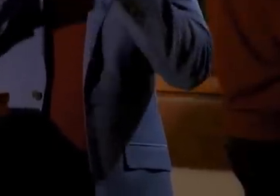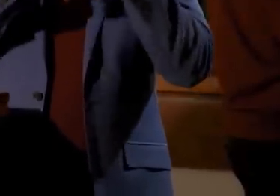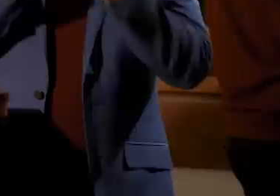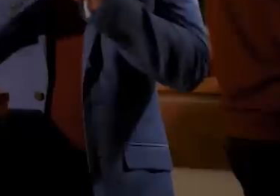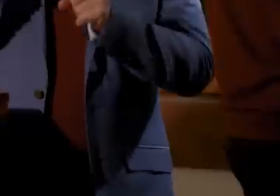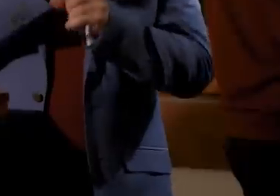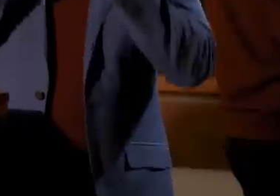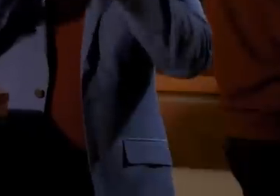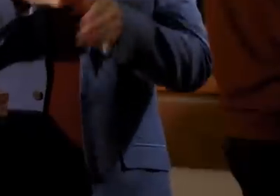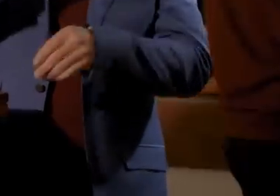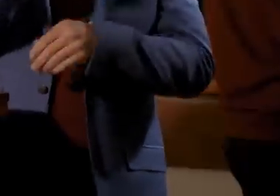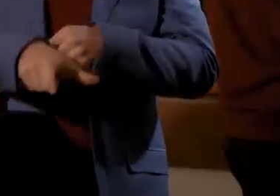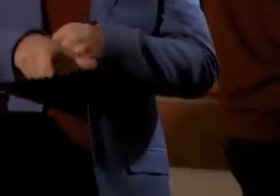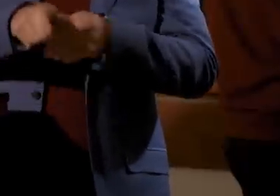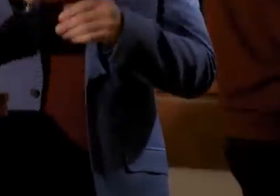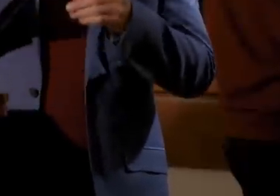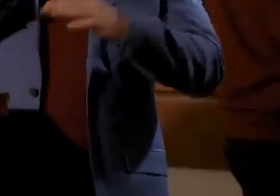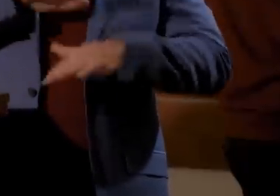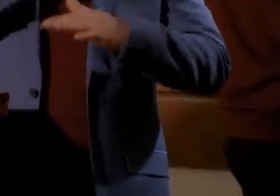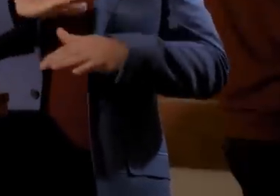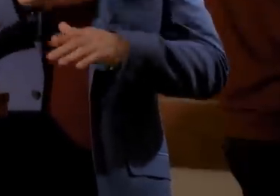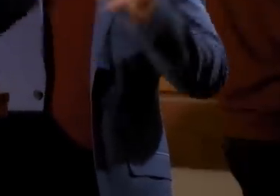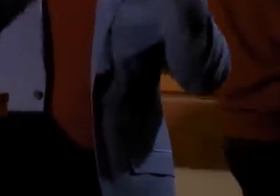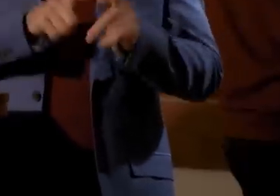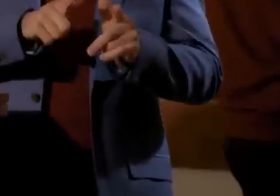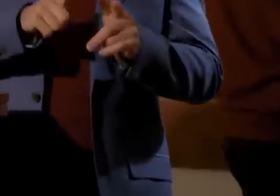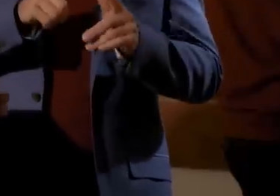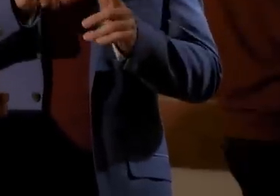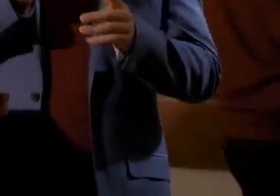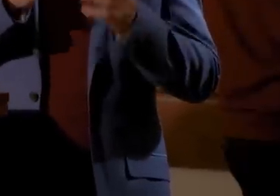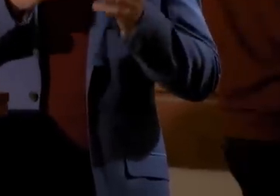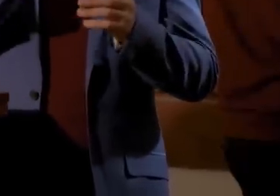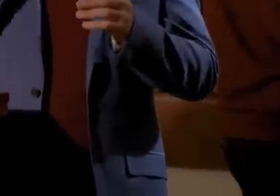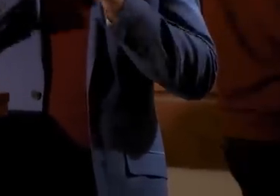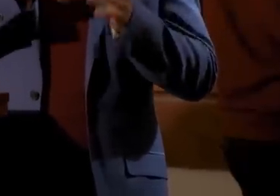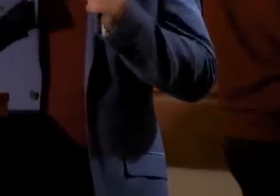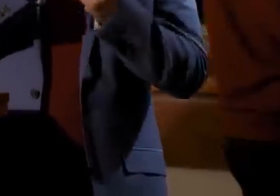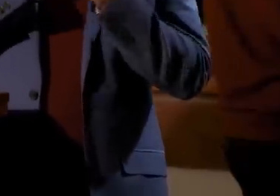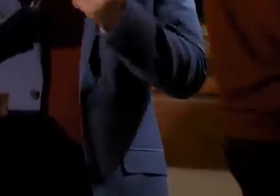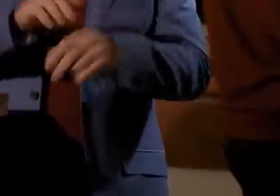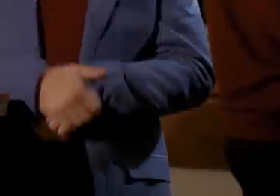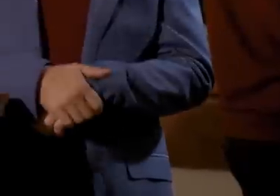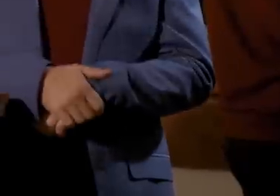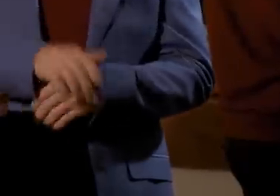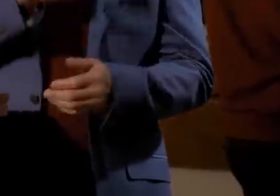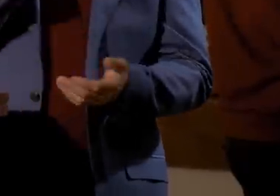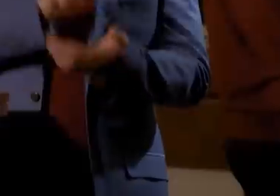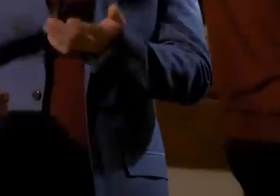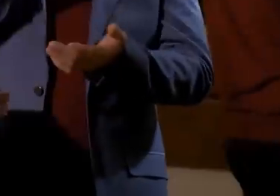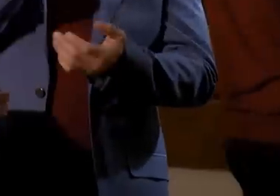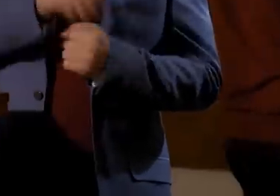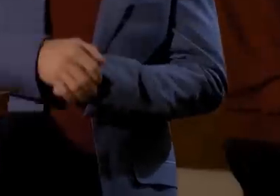focus on creating better hearing outcomes for consumers. Instead of, you know... Exactly.